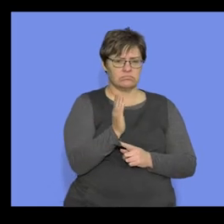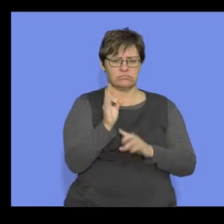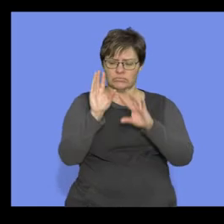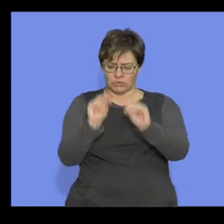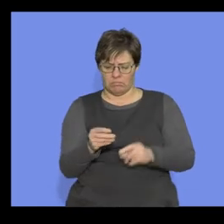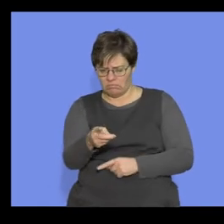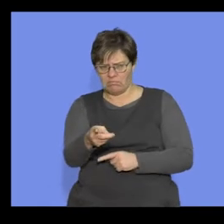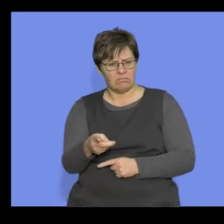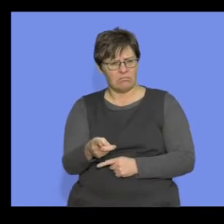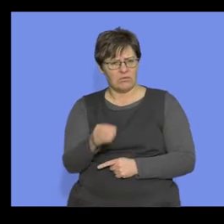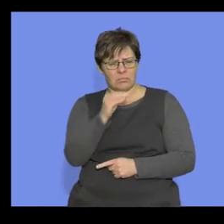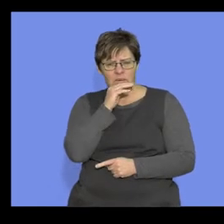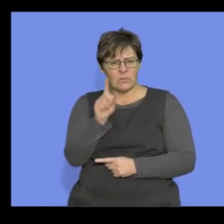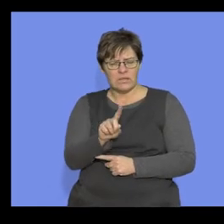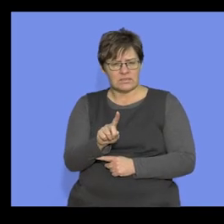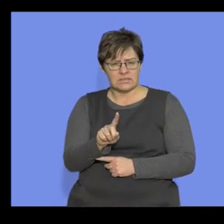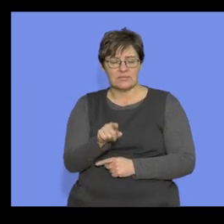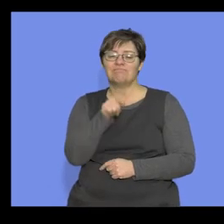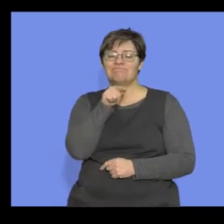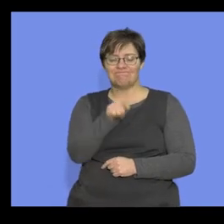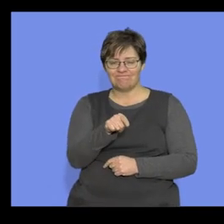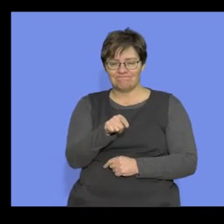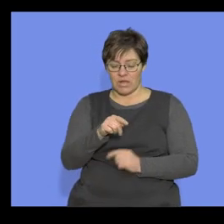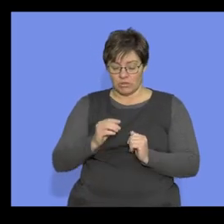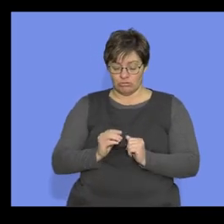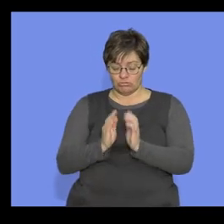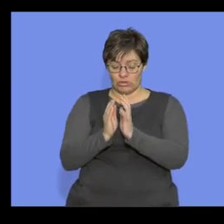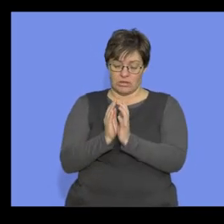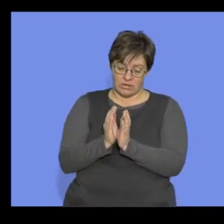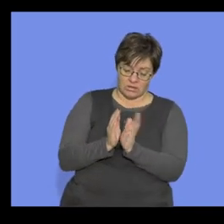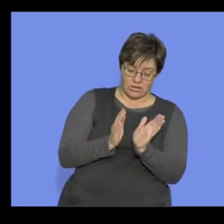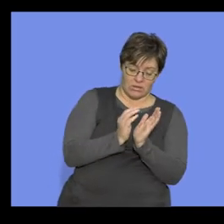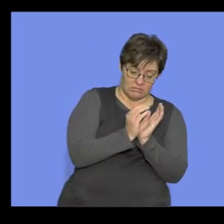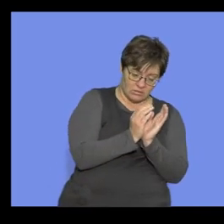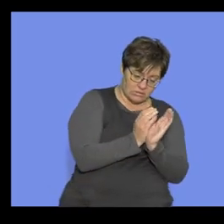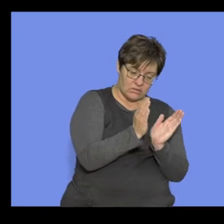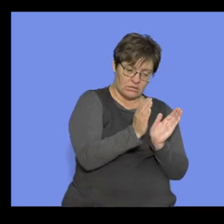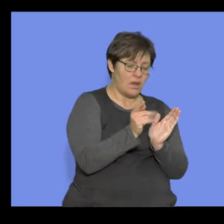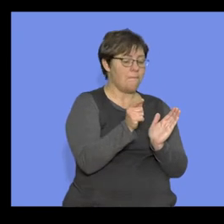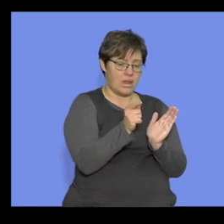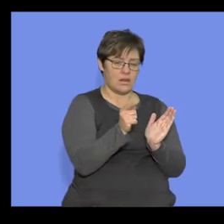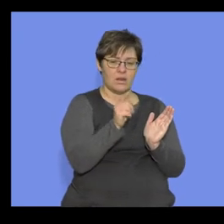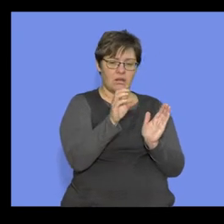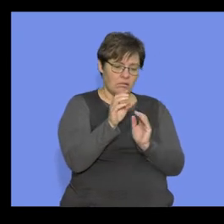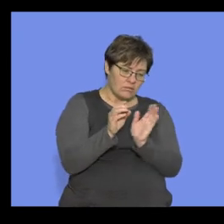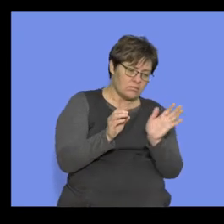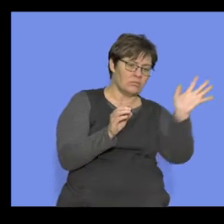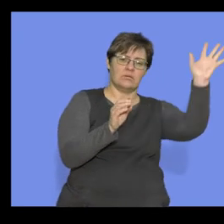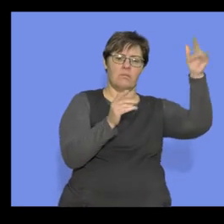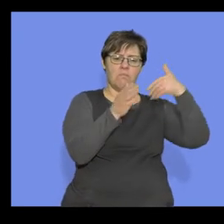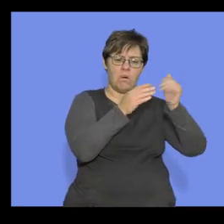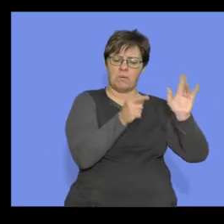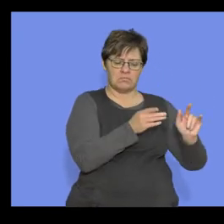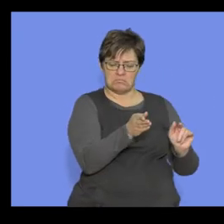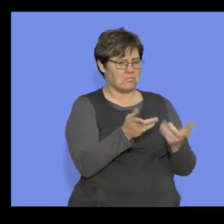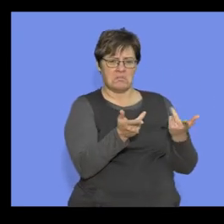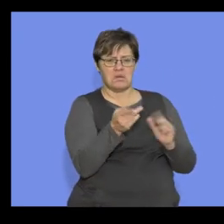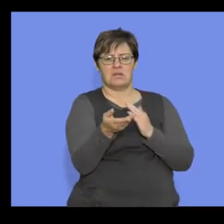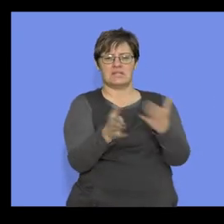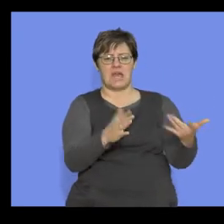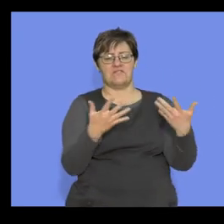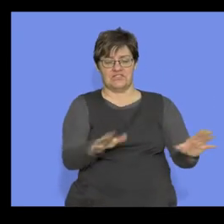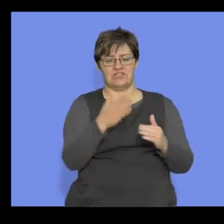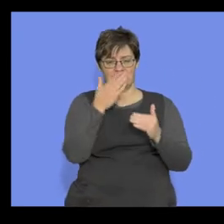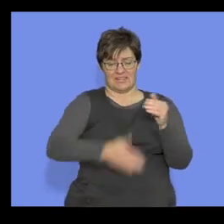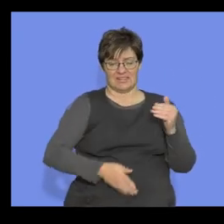Now, what do we mean by that happening? And that means that that particular species is no longer around. And if we look at